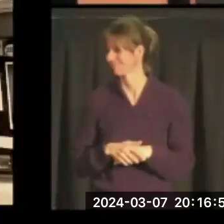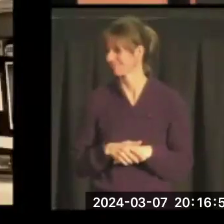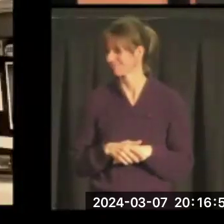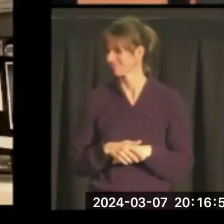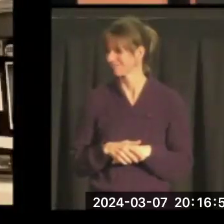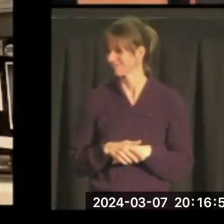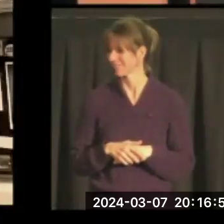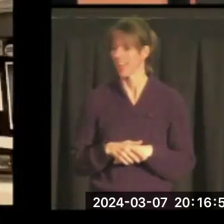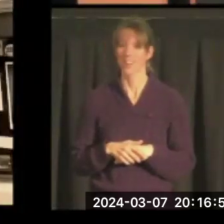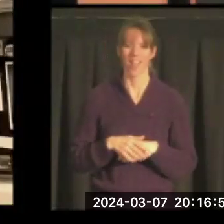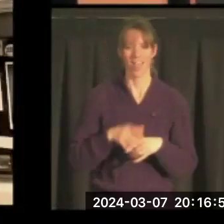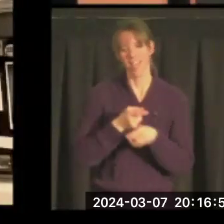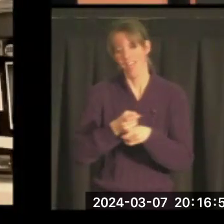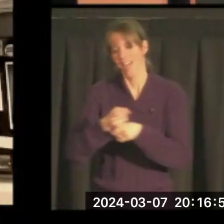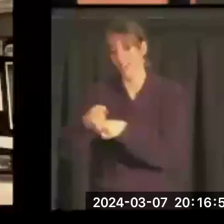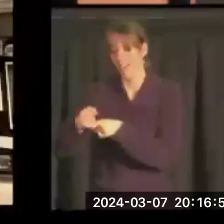we're joking around.